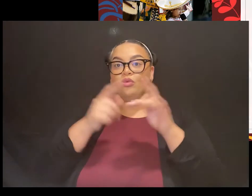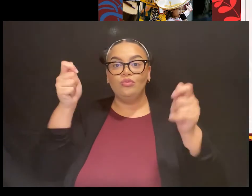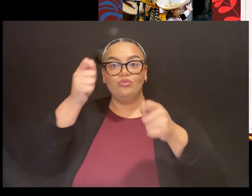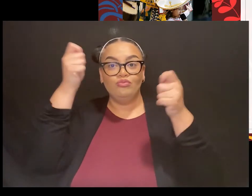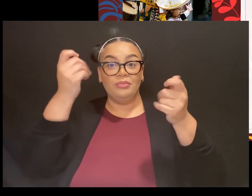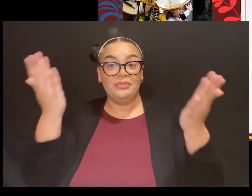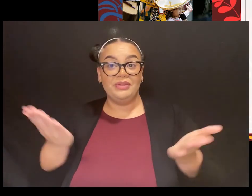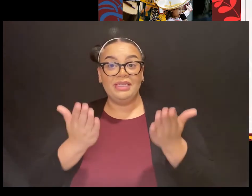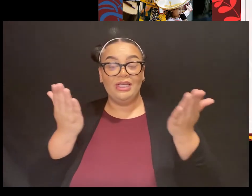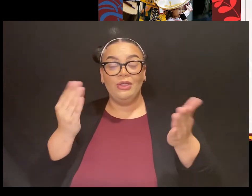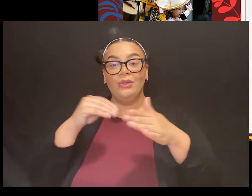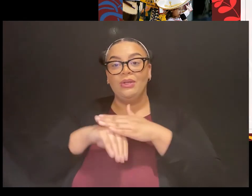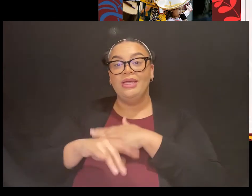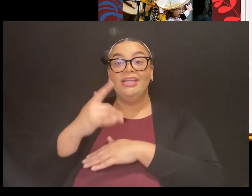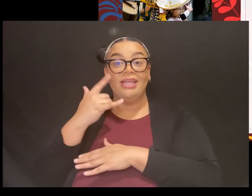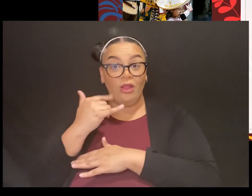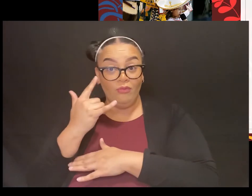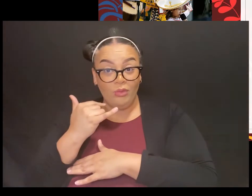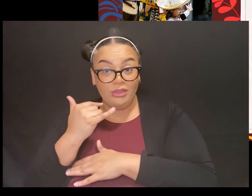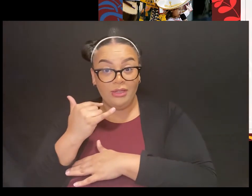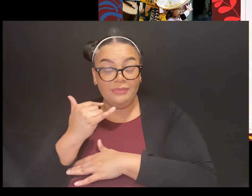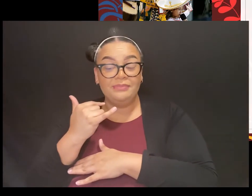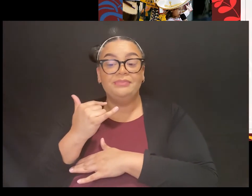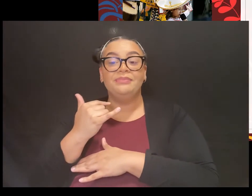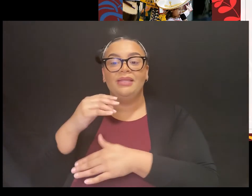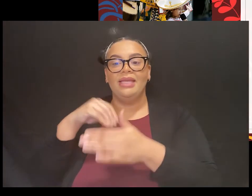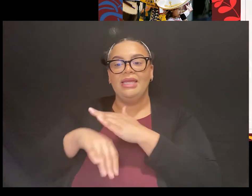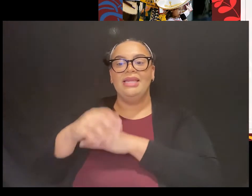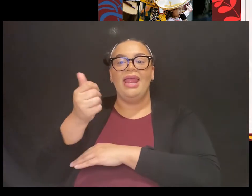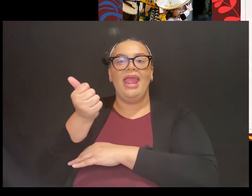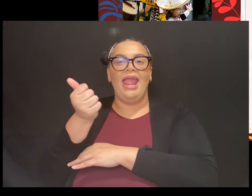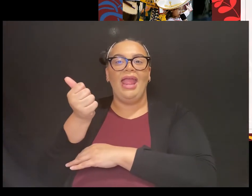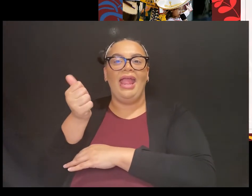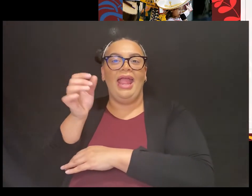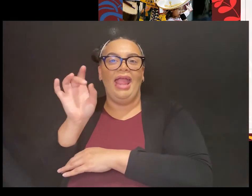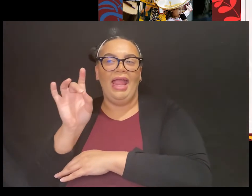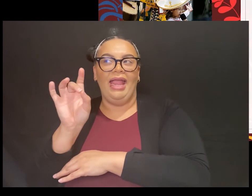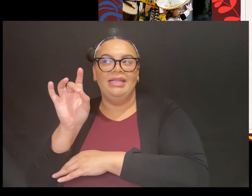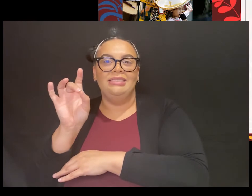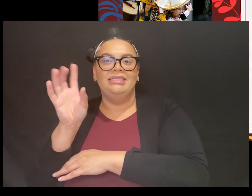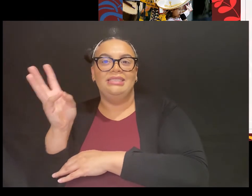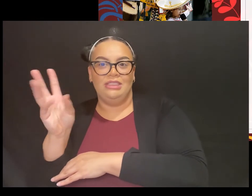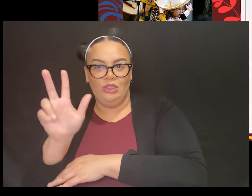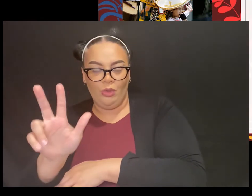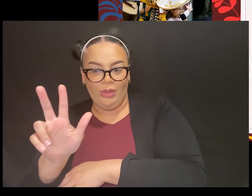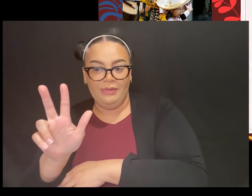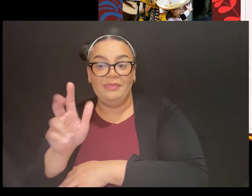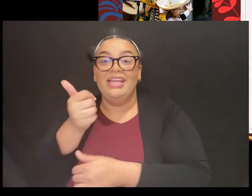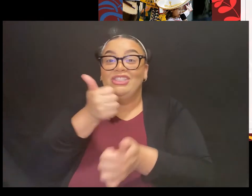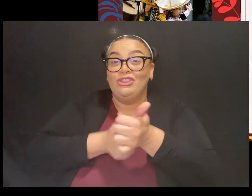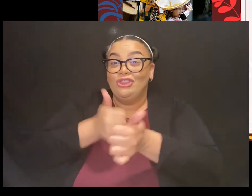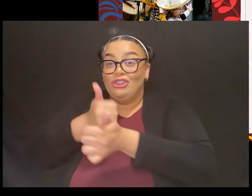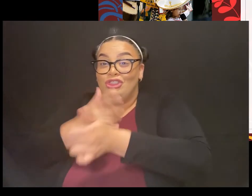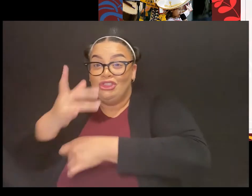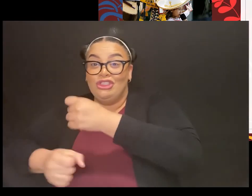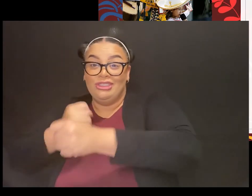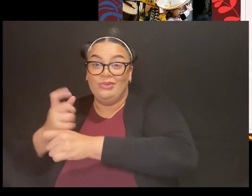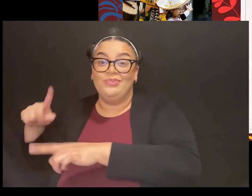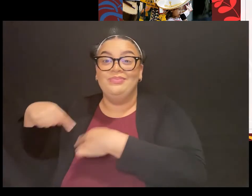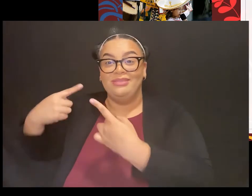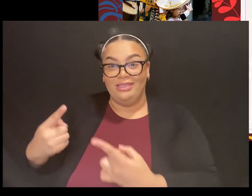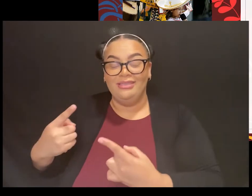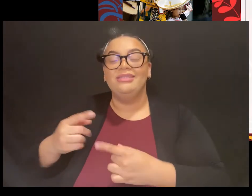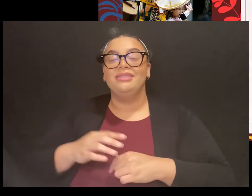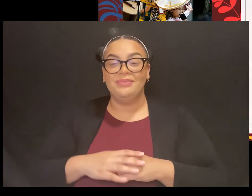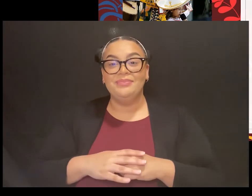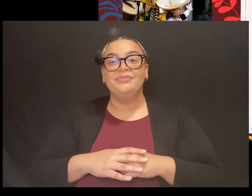1863, and each year since then. So it's evolved into a landmark celebration